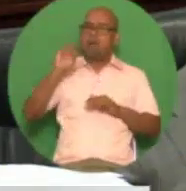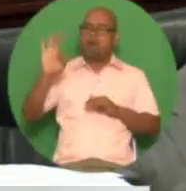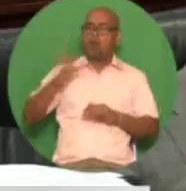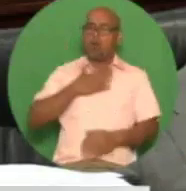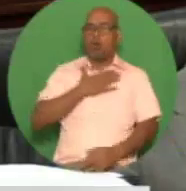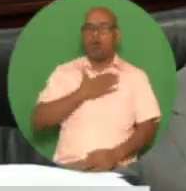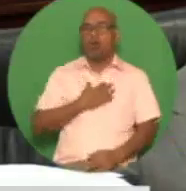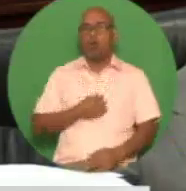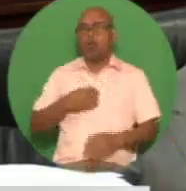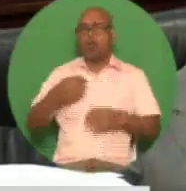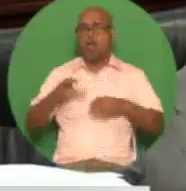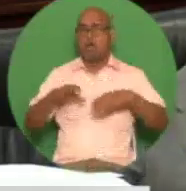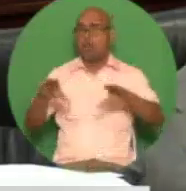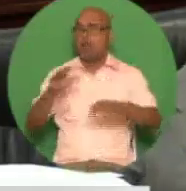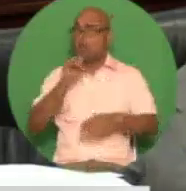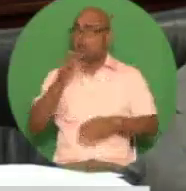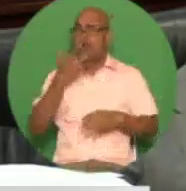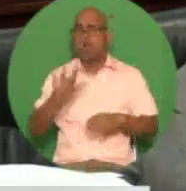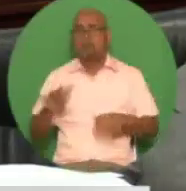succumbed to